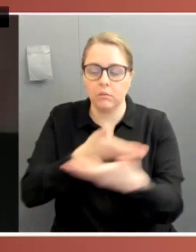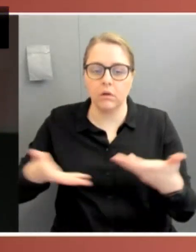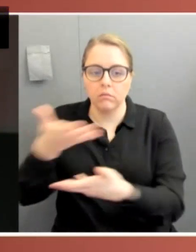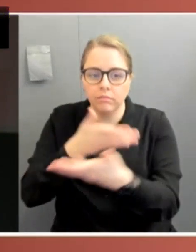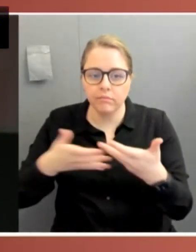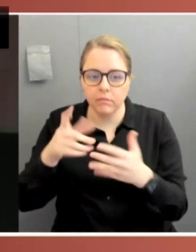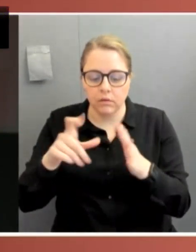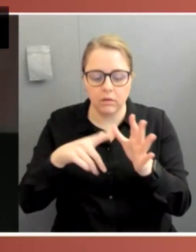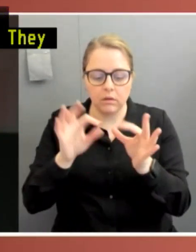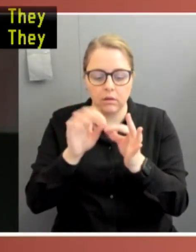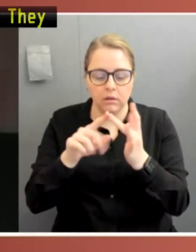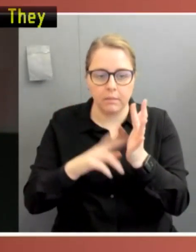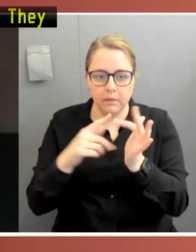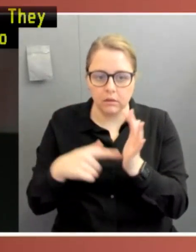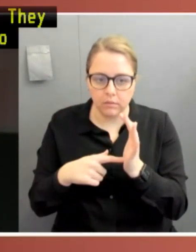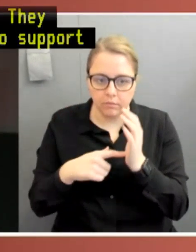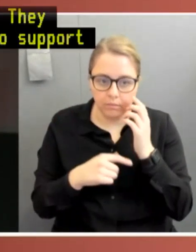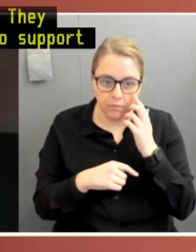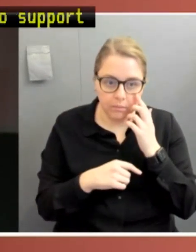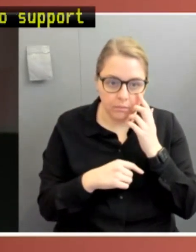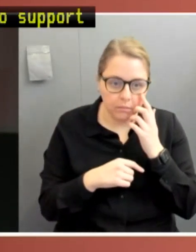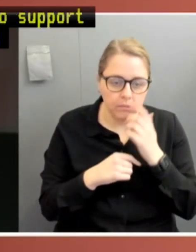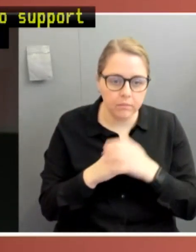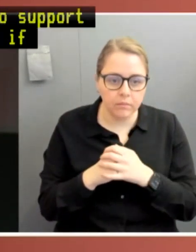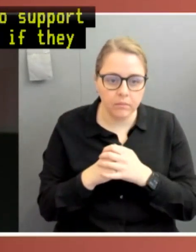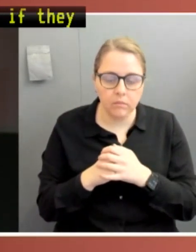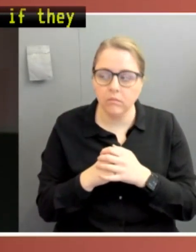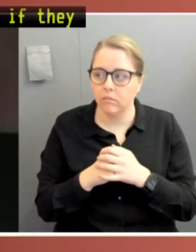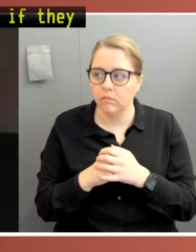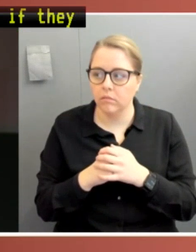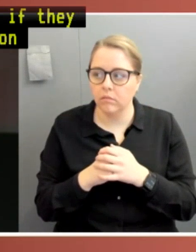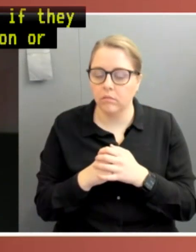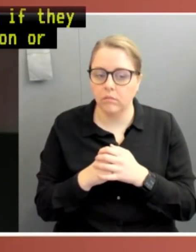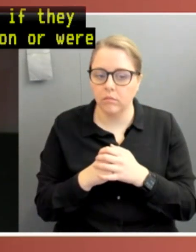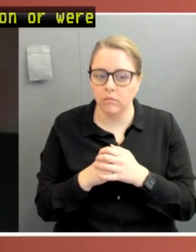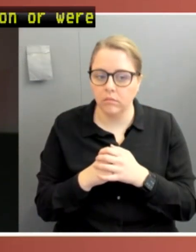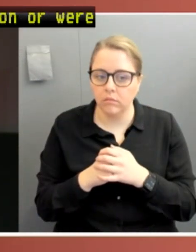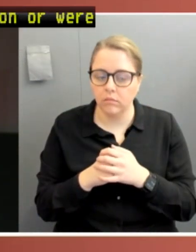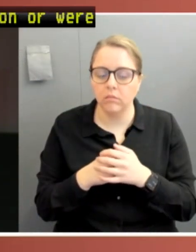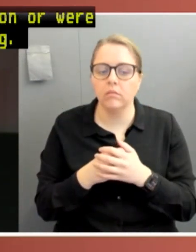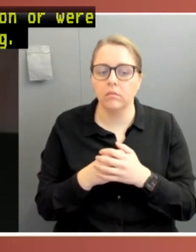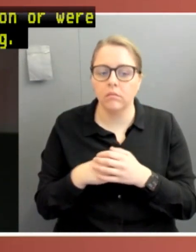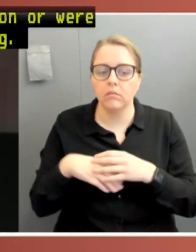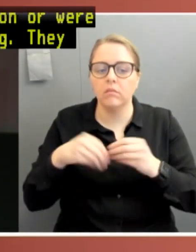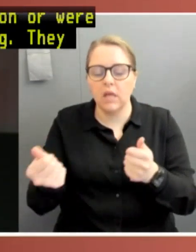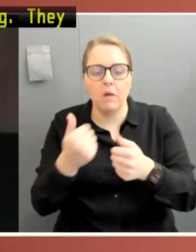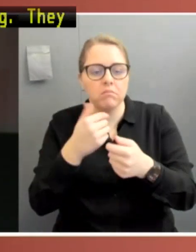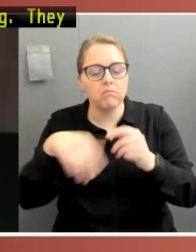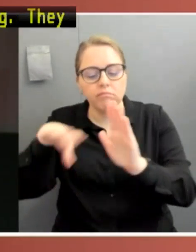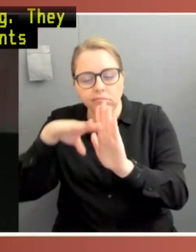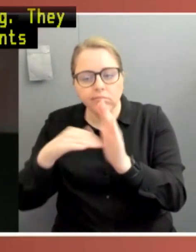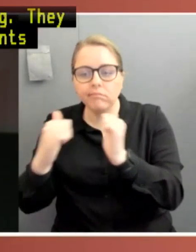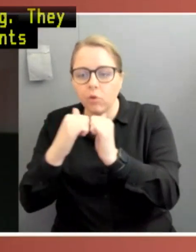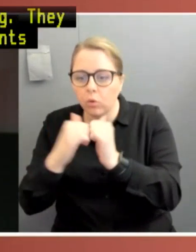decisions, even if they did not support the decision or were not present for the meeting. They also exempt Cabinet documents from FOI requests, freedom of information requests,